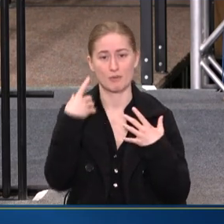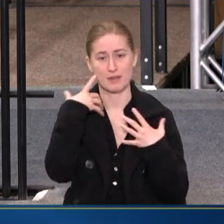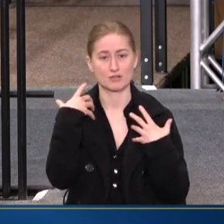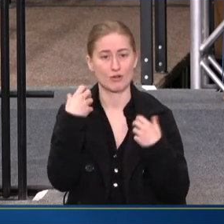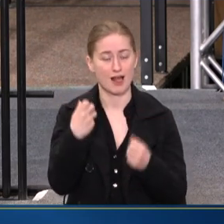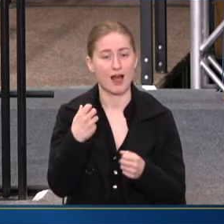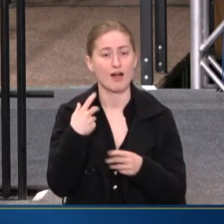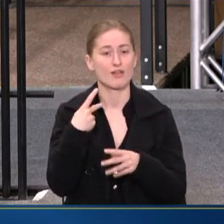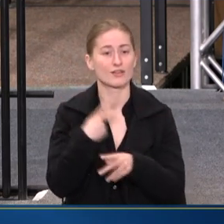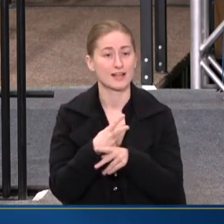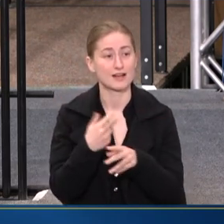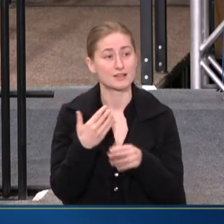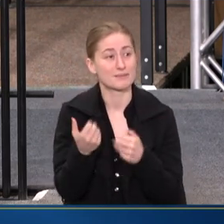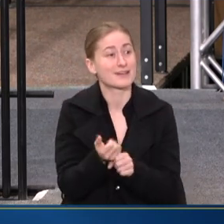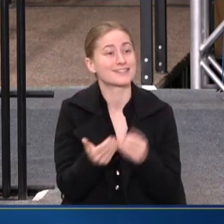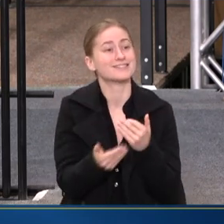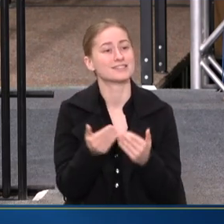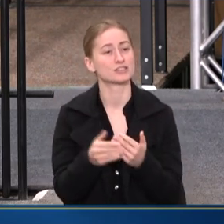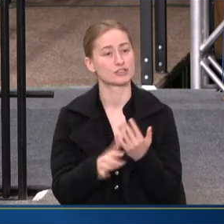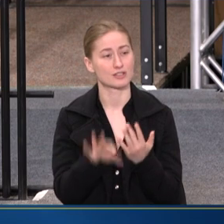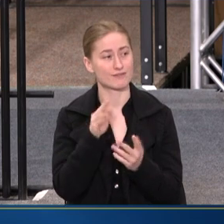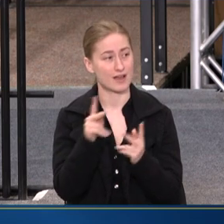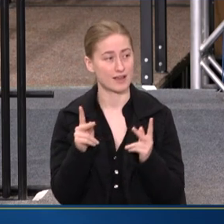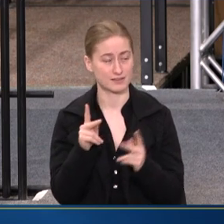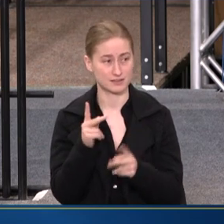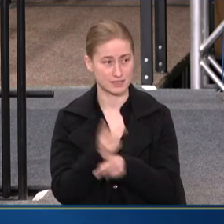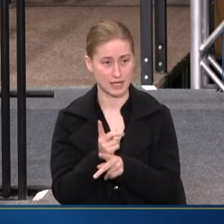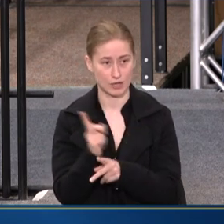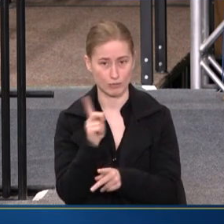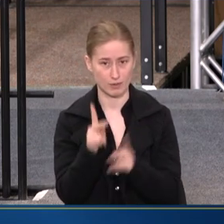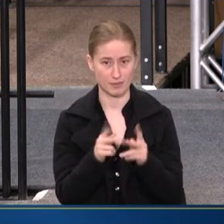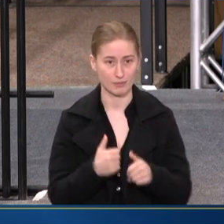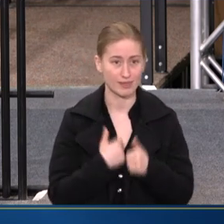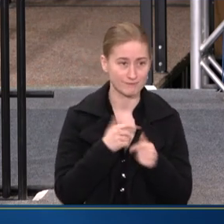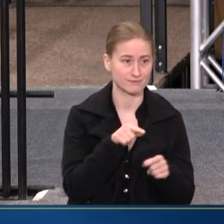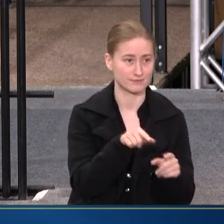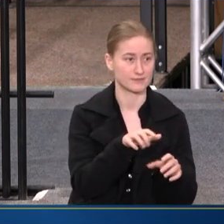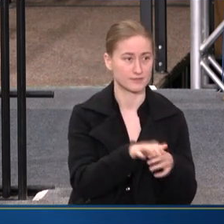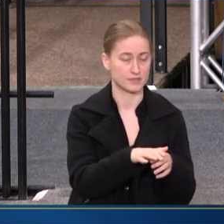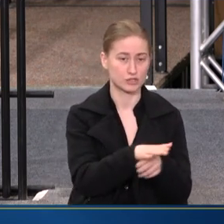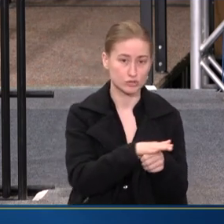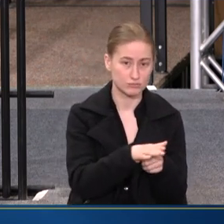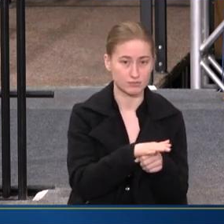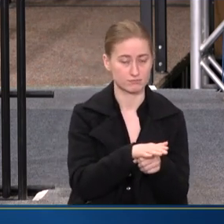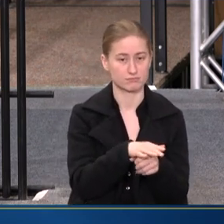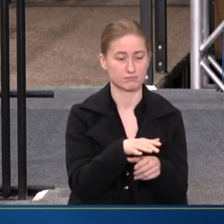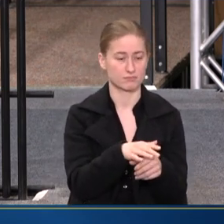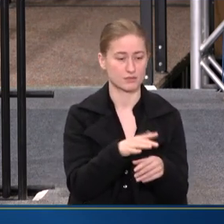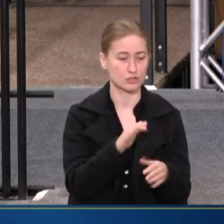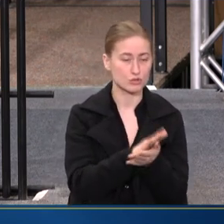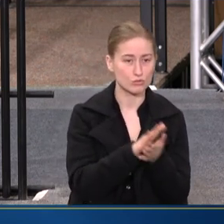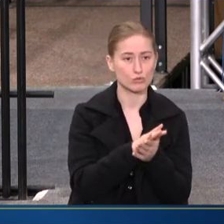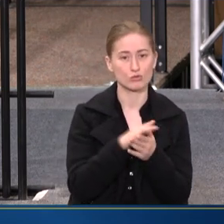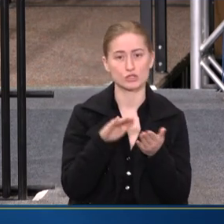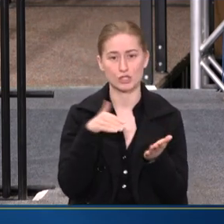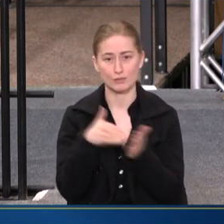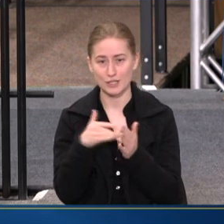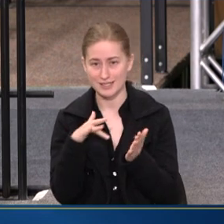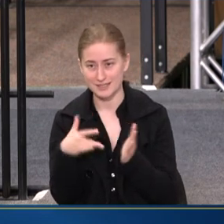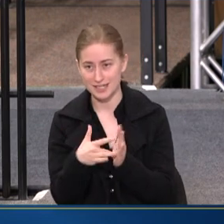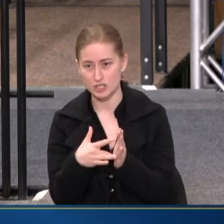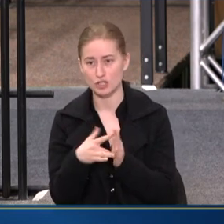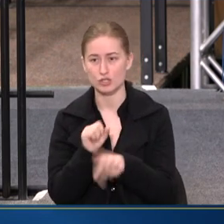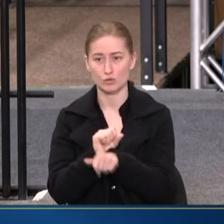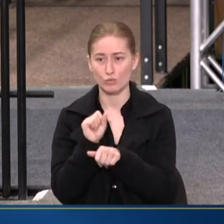EASIER TO FIND CARE WHERE PEOPLE ARE. IN SCHOOLS, IN COMMUNITY CENTERS, IN PLACES OF WORK AND